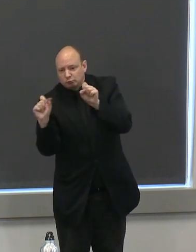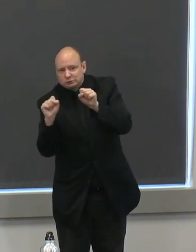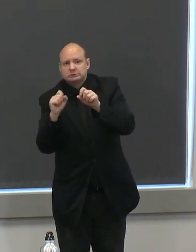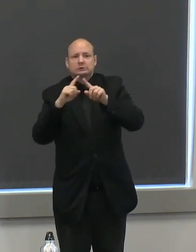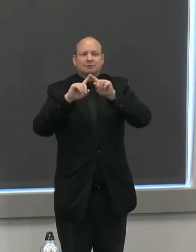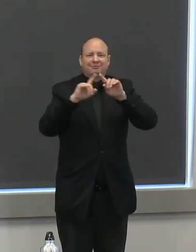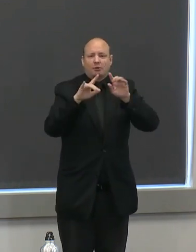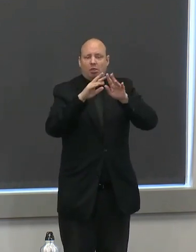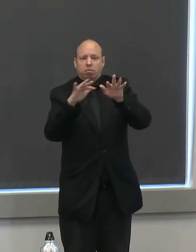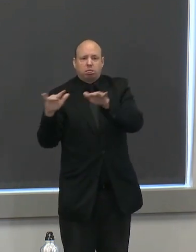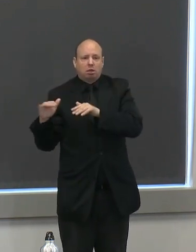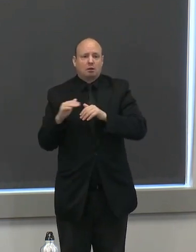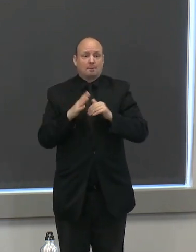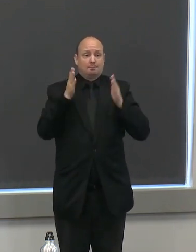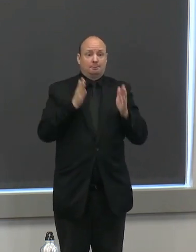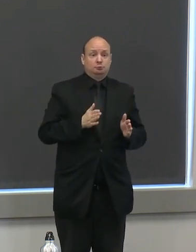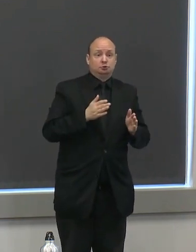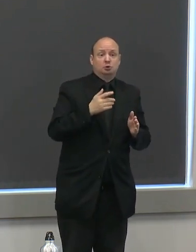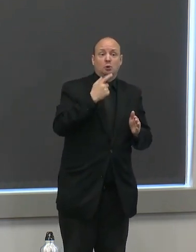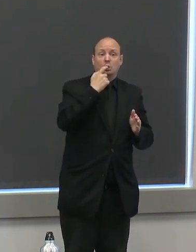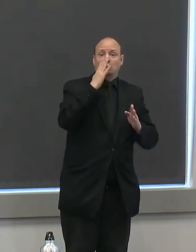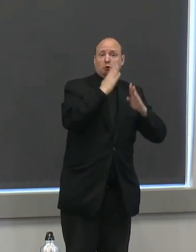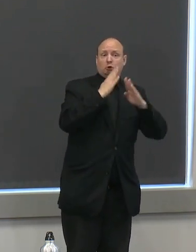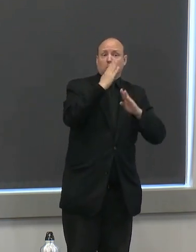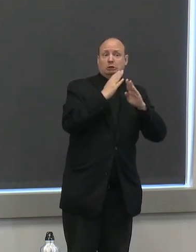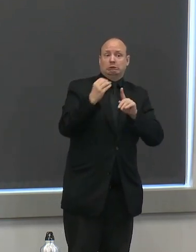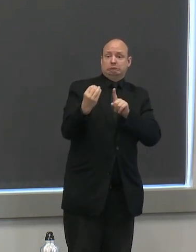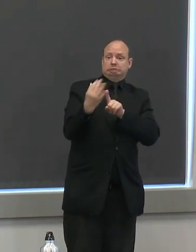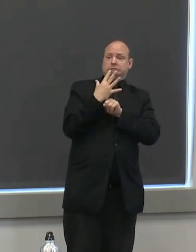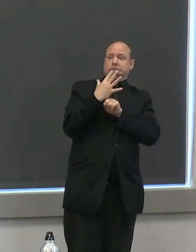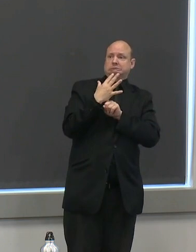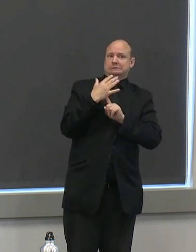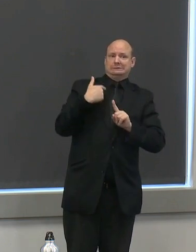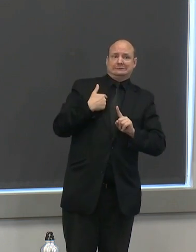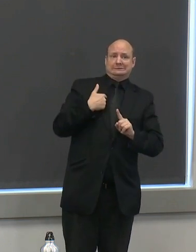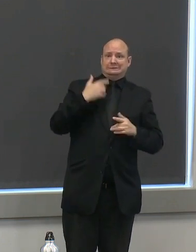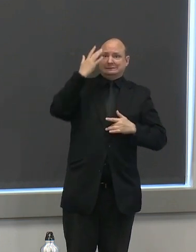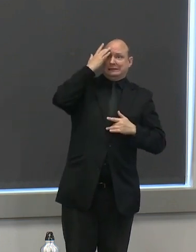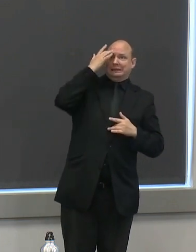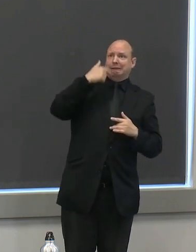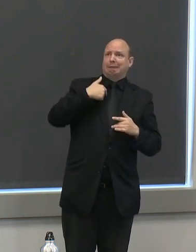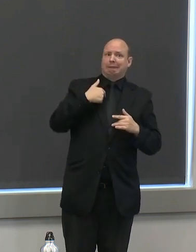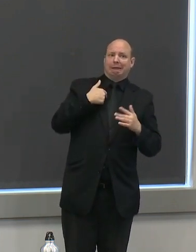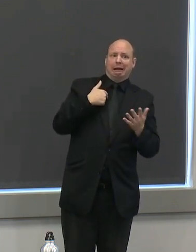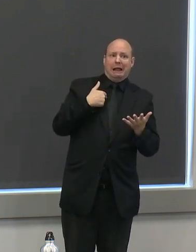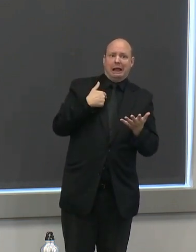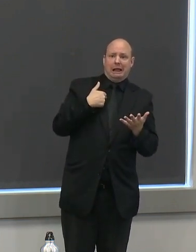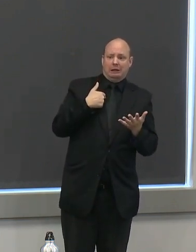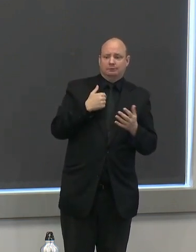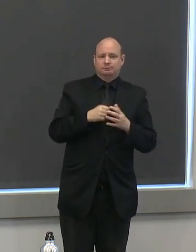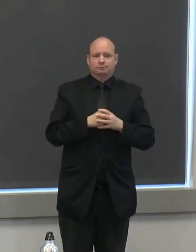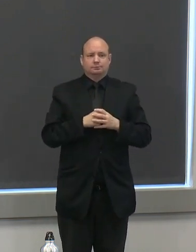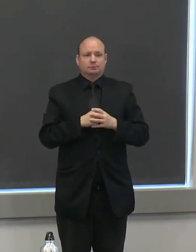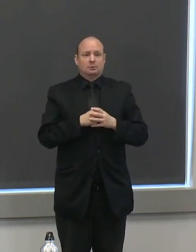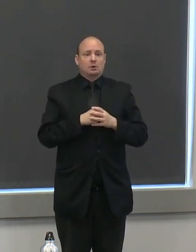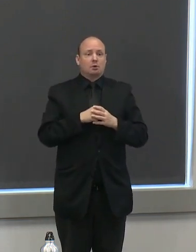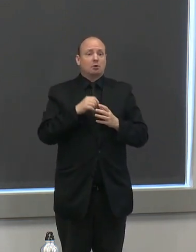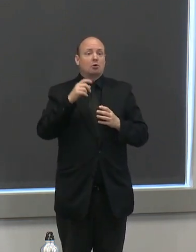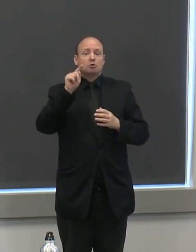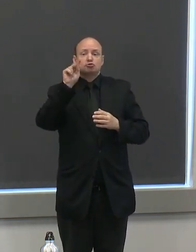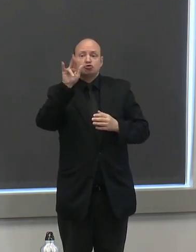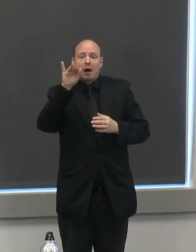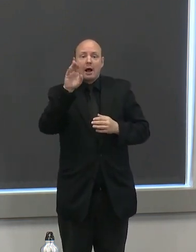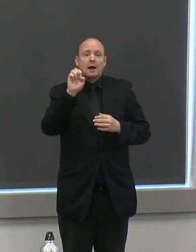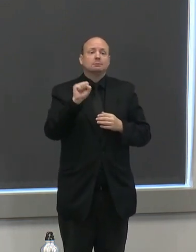or scared that they've been exposed to covid19 we know that tribes and communities of color